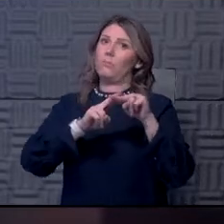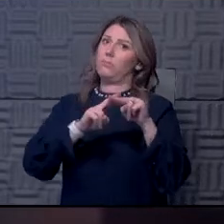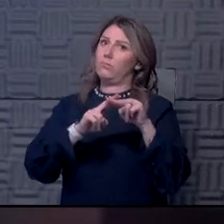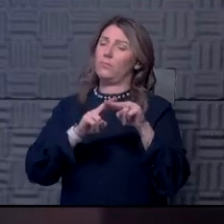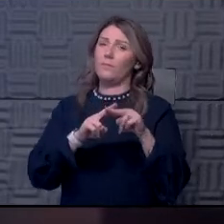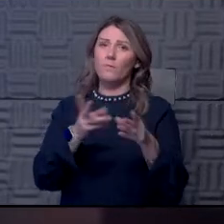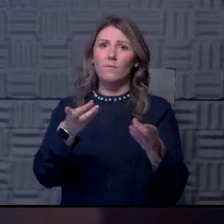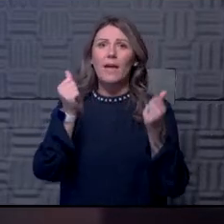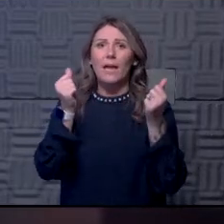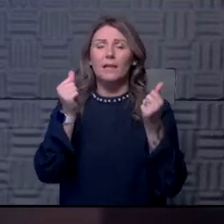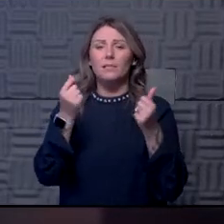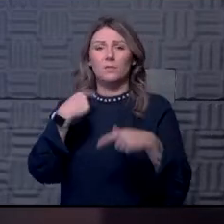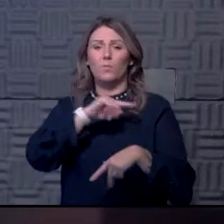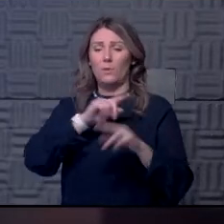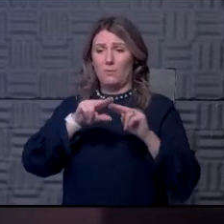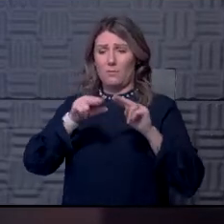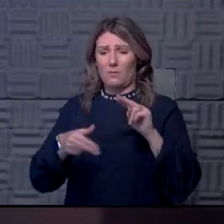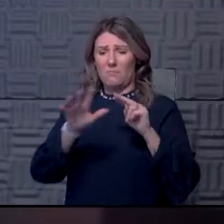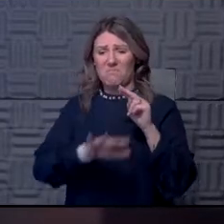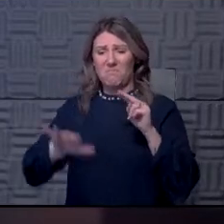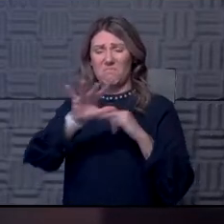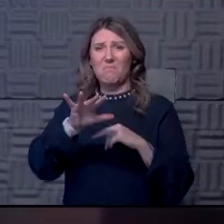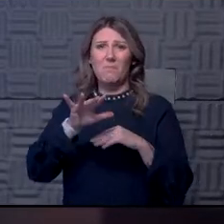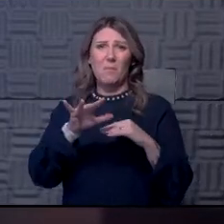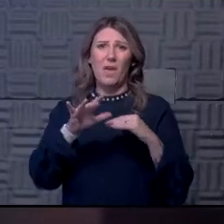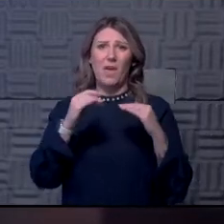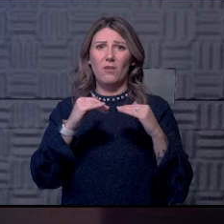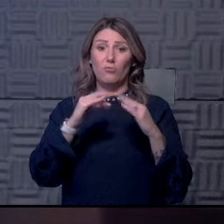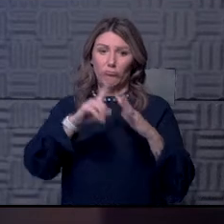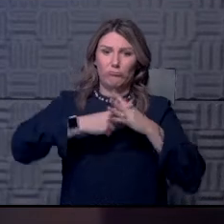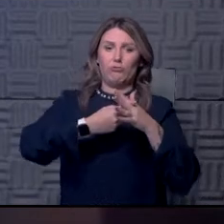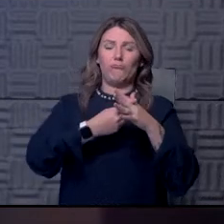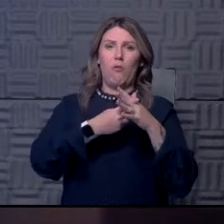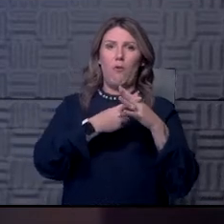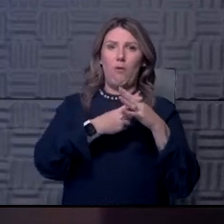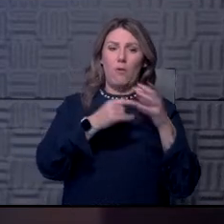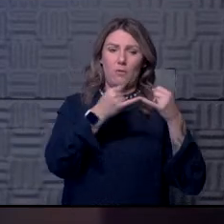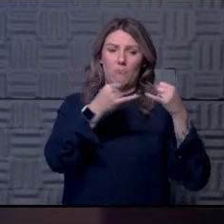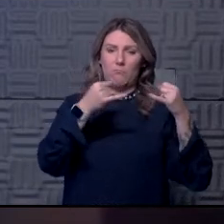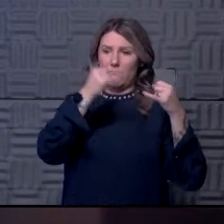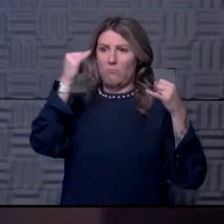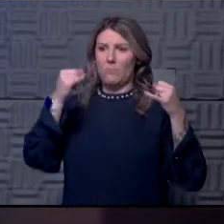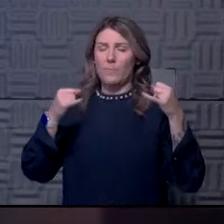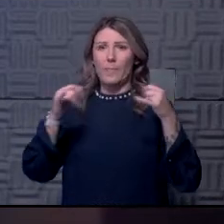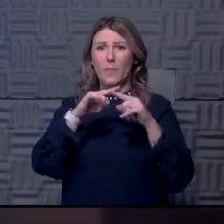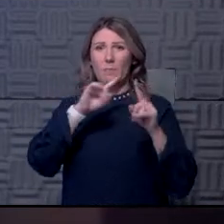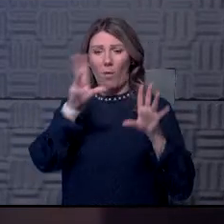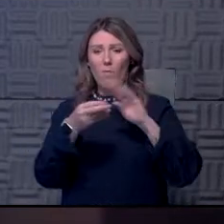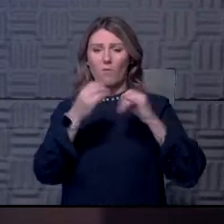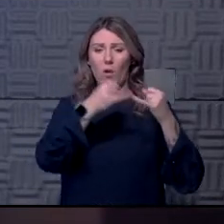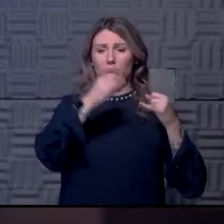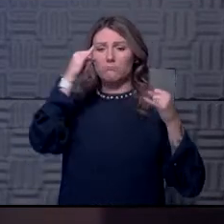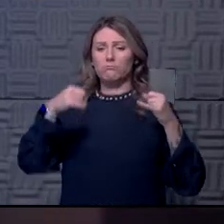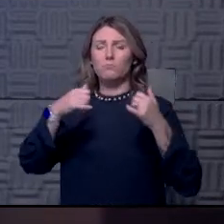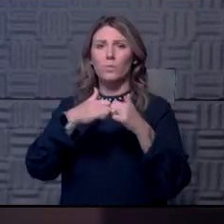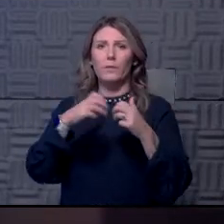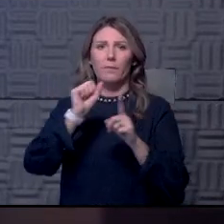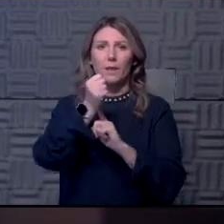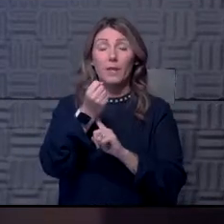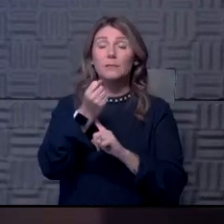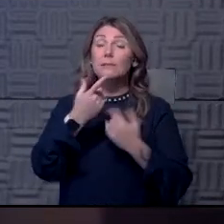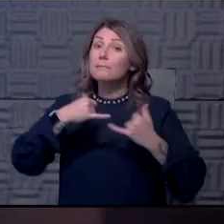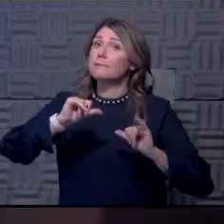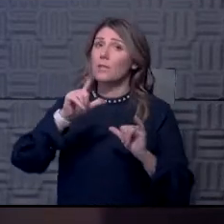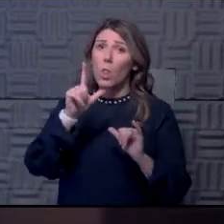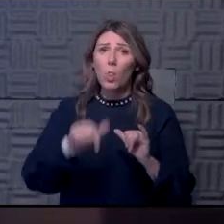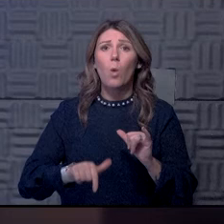We're back down today to about our baseline, but there has been an overall increase in cases. It's still lower than